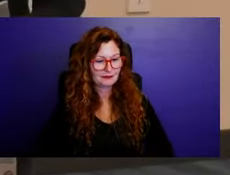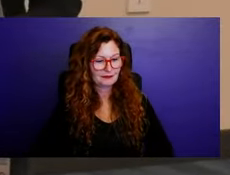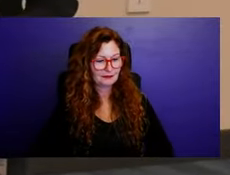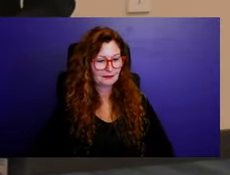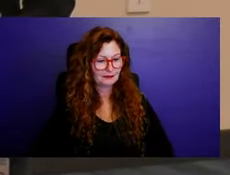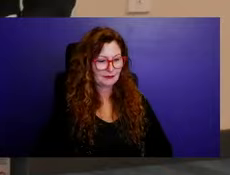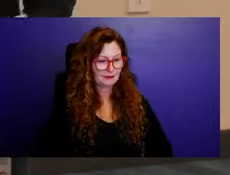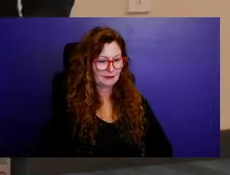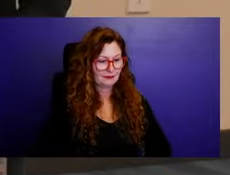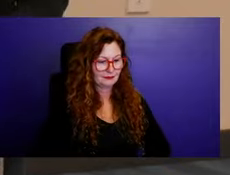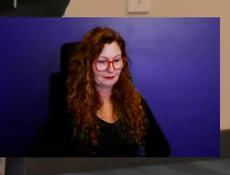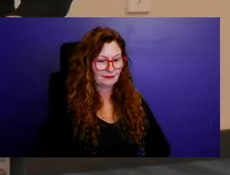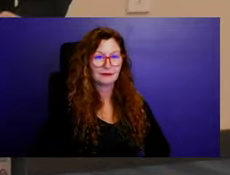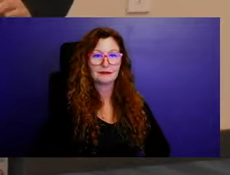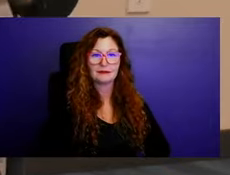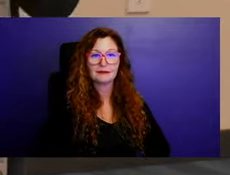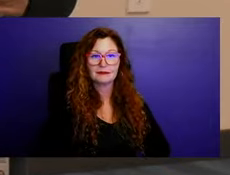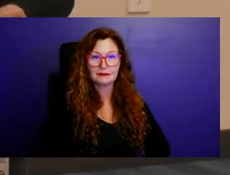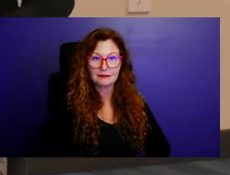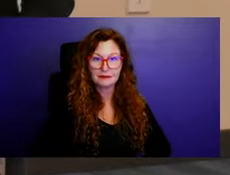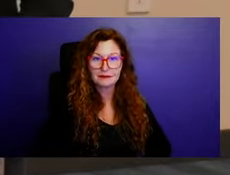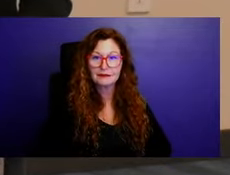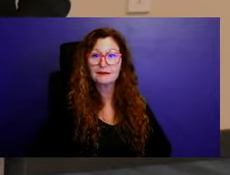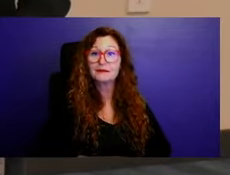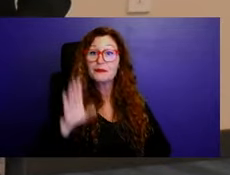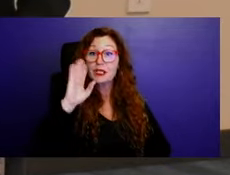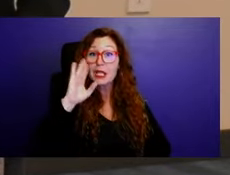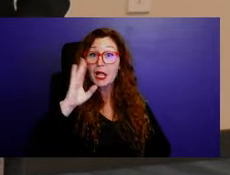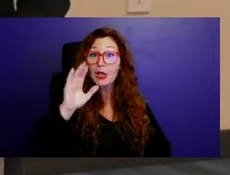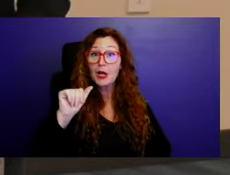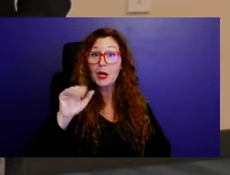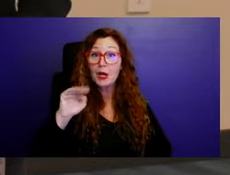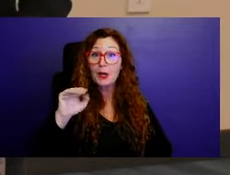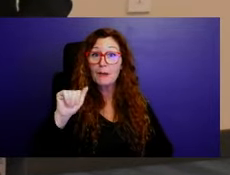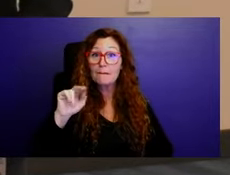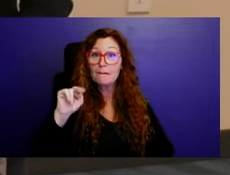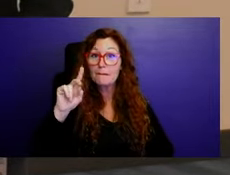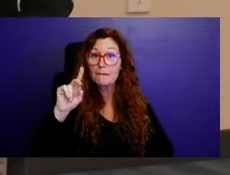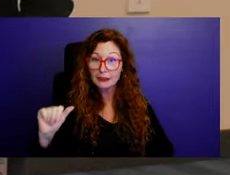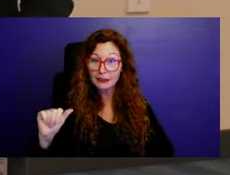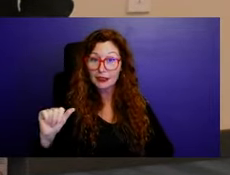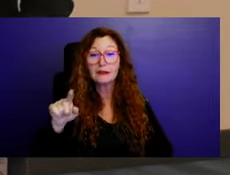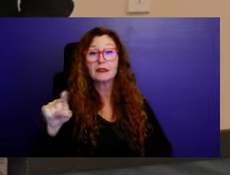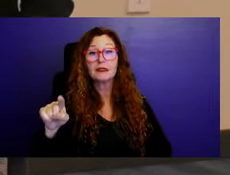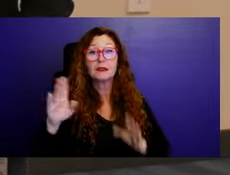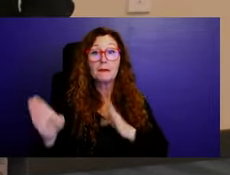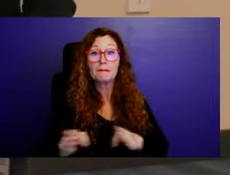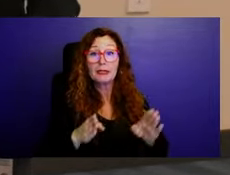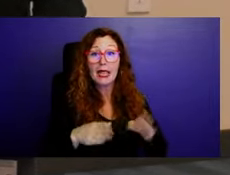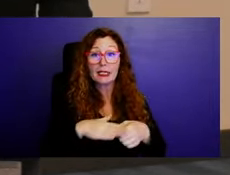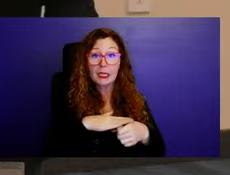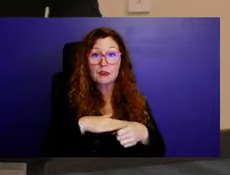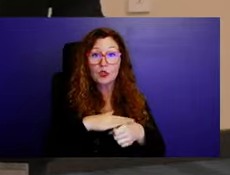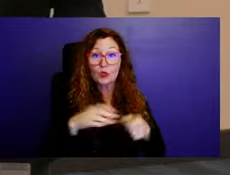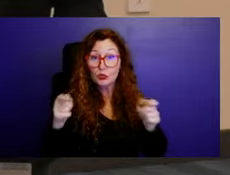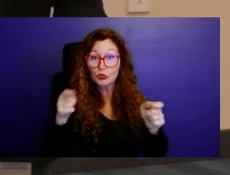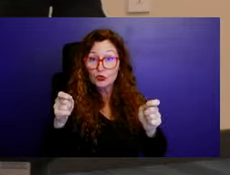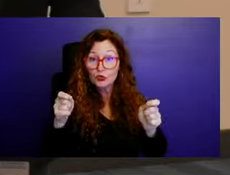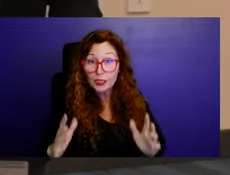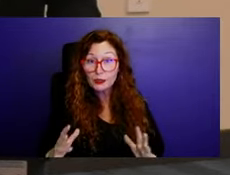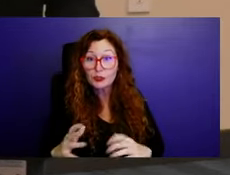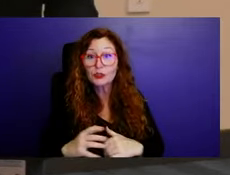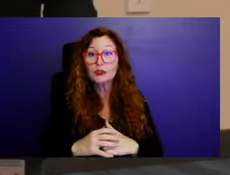Good evening. Um, my name is Amanda Radigan. am the planning and zoning director and I will be presenting, um, the first part of the city manager's